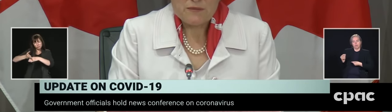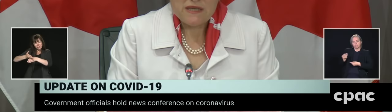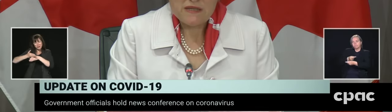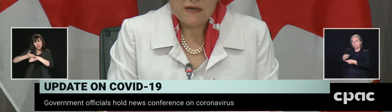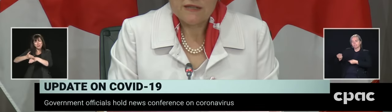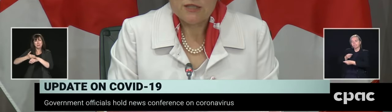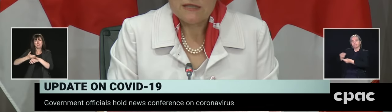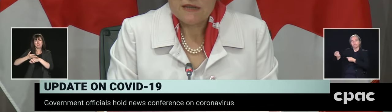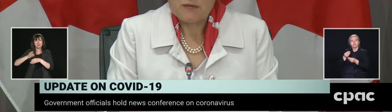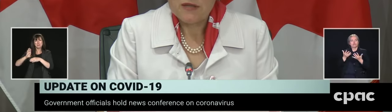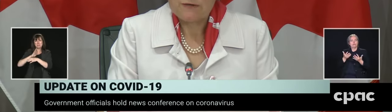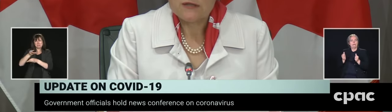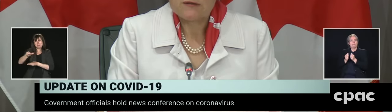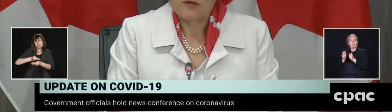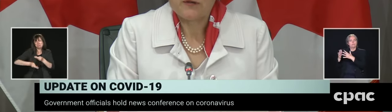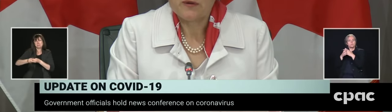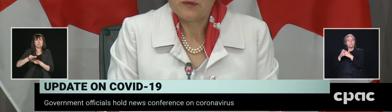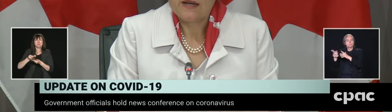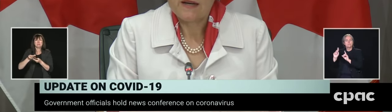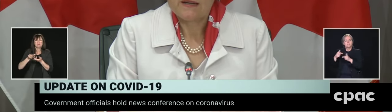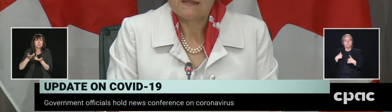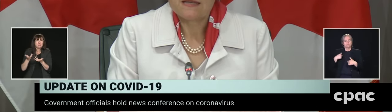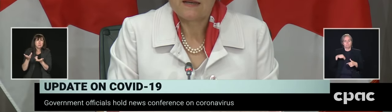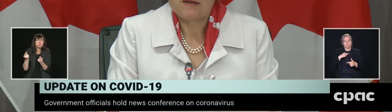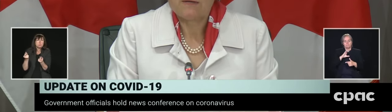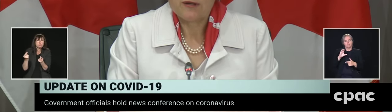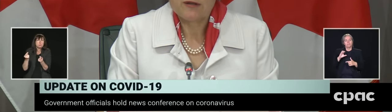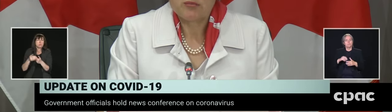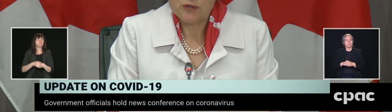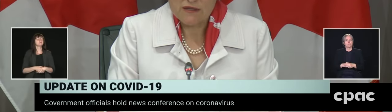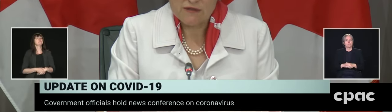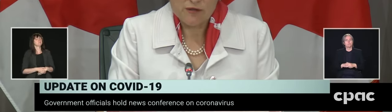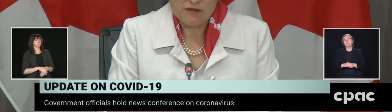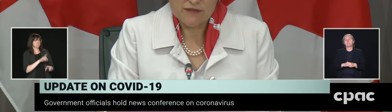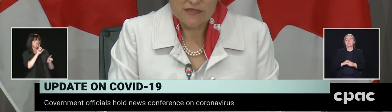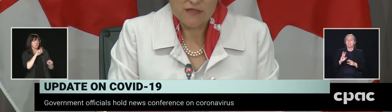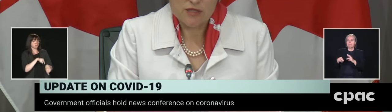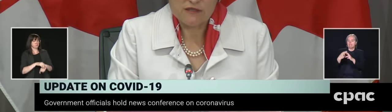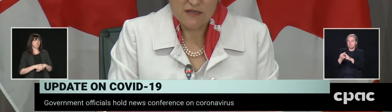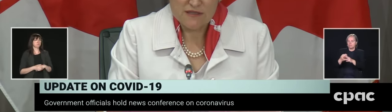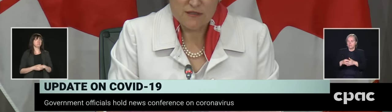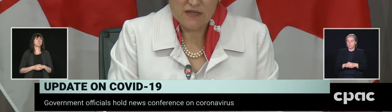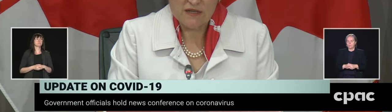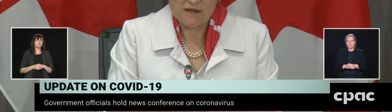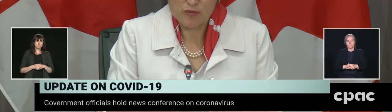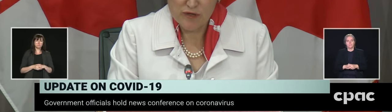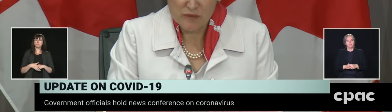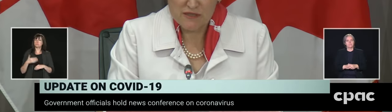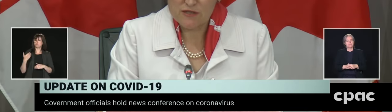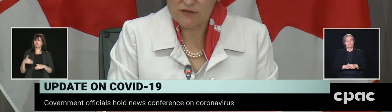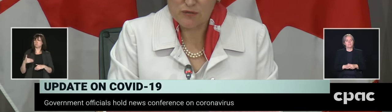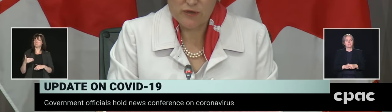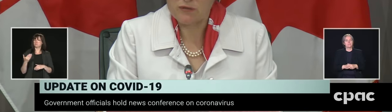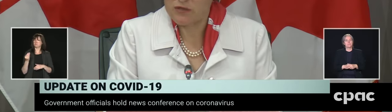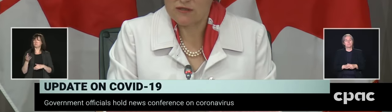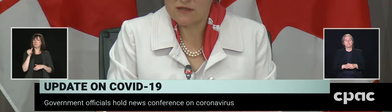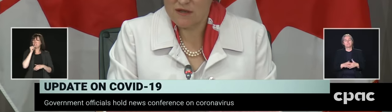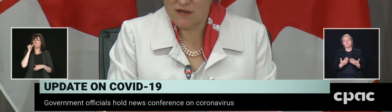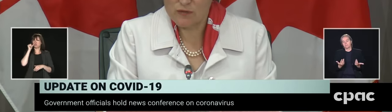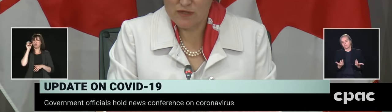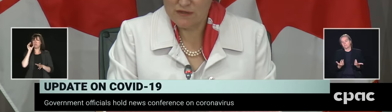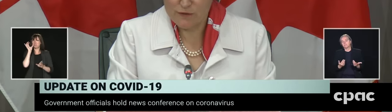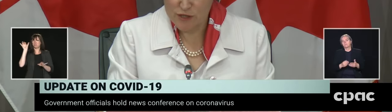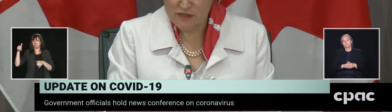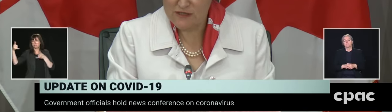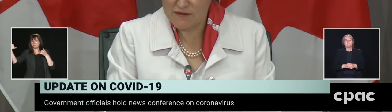Well, let me just say, Mike, first of all, that we had a very productive conversation yesterday, the Prime Minister and the Premiers.